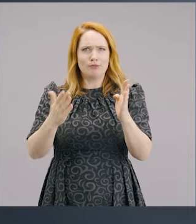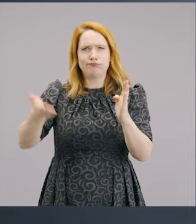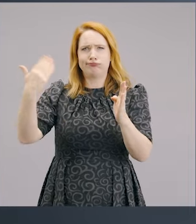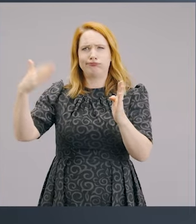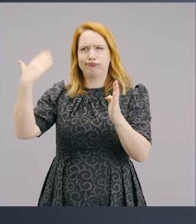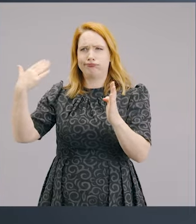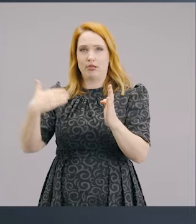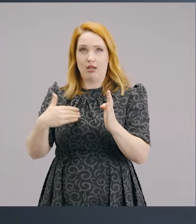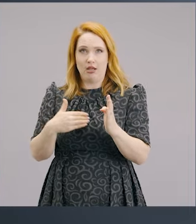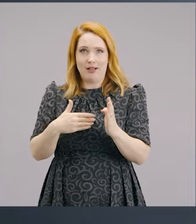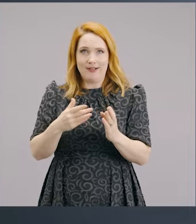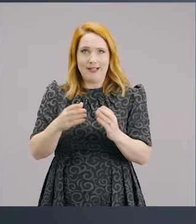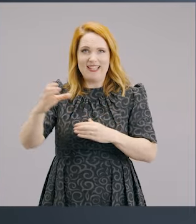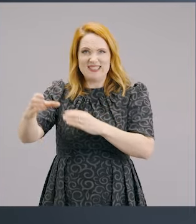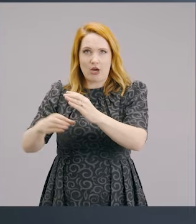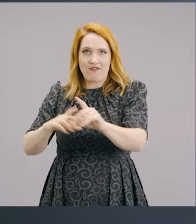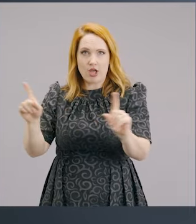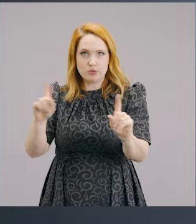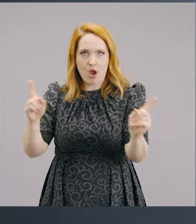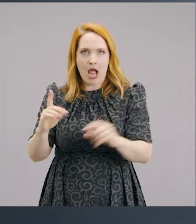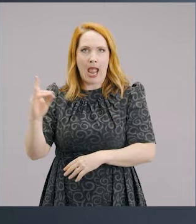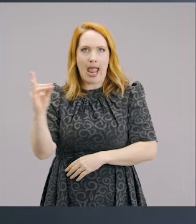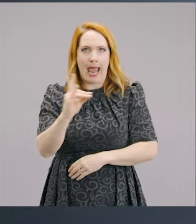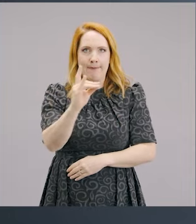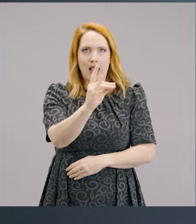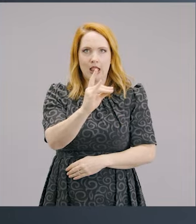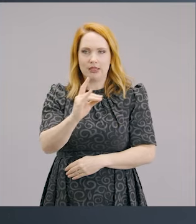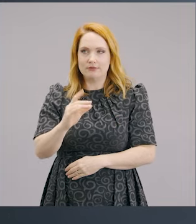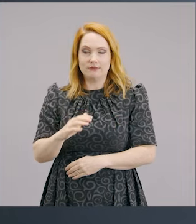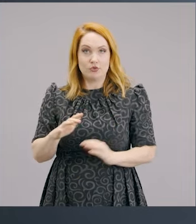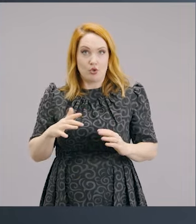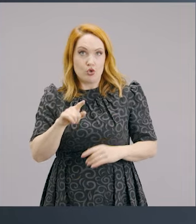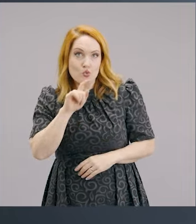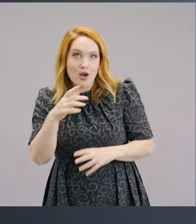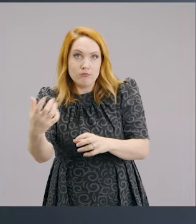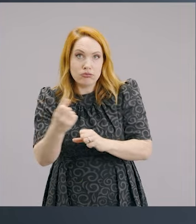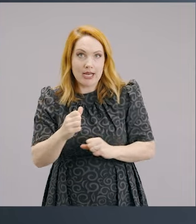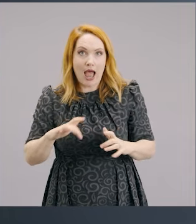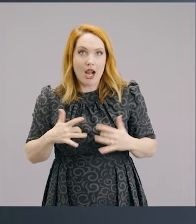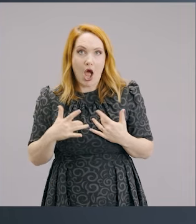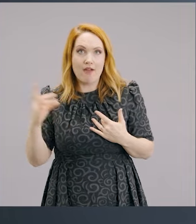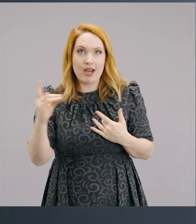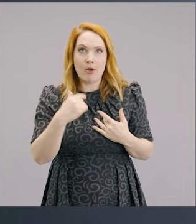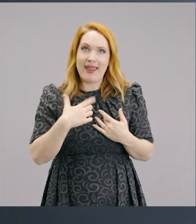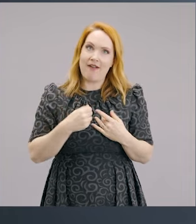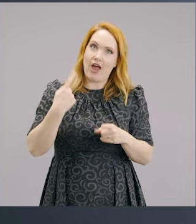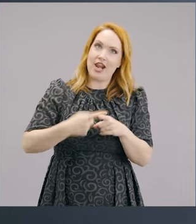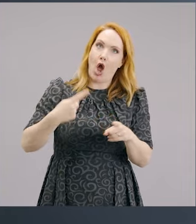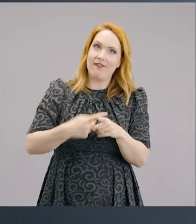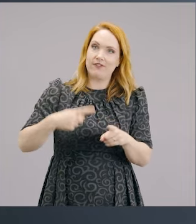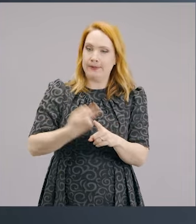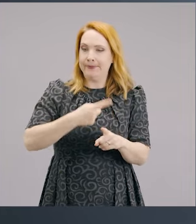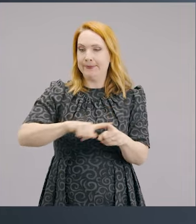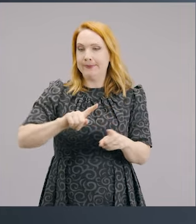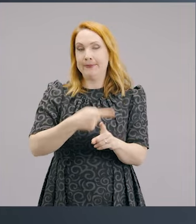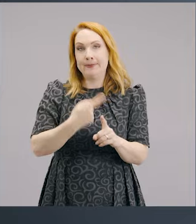in animals to sacrifice to God. And so you'd be bringing a live animal and I would have a nice big